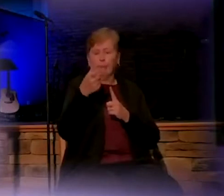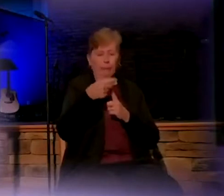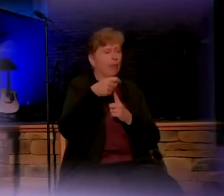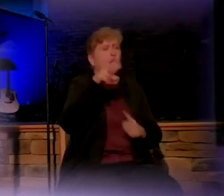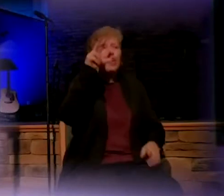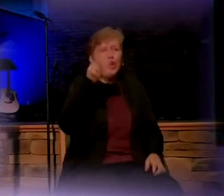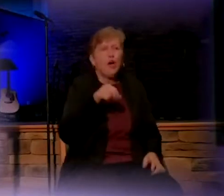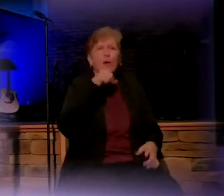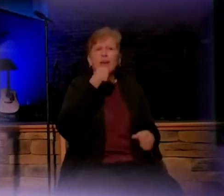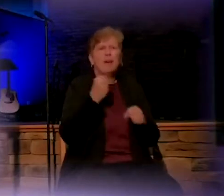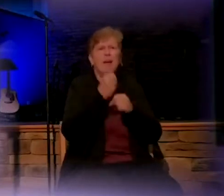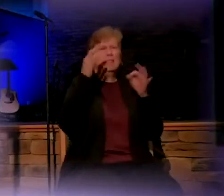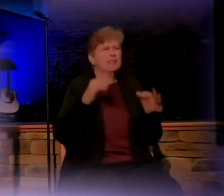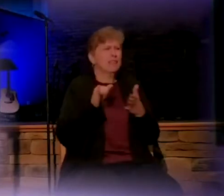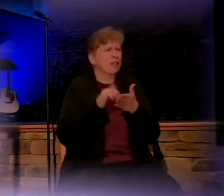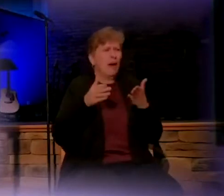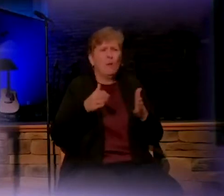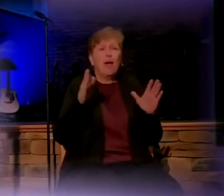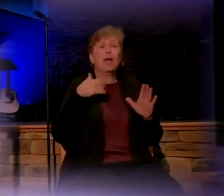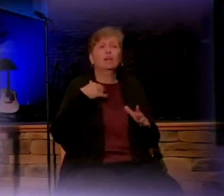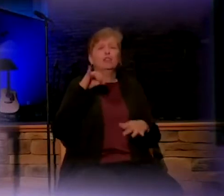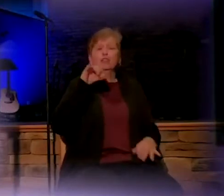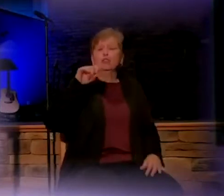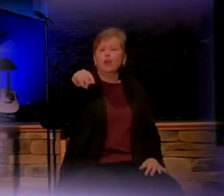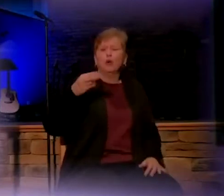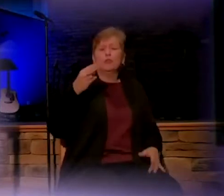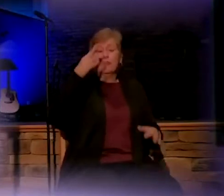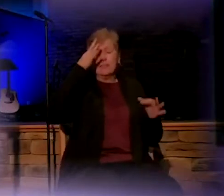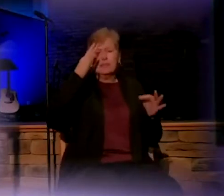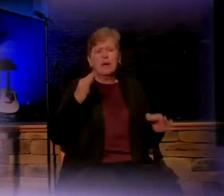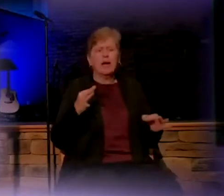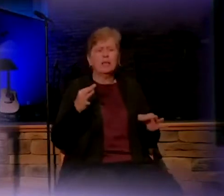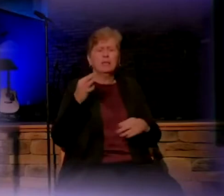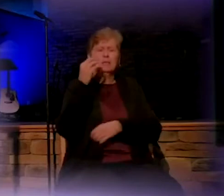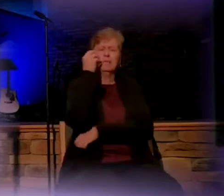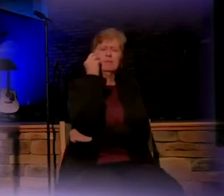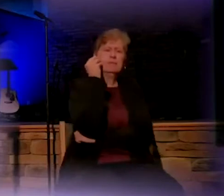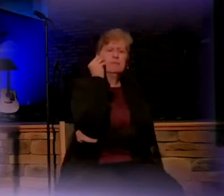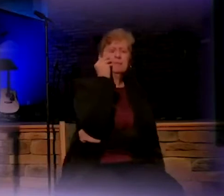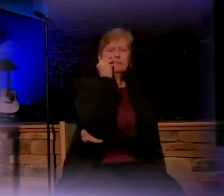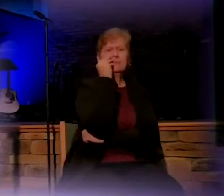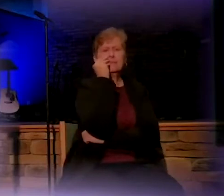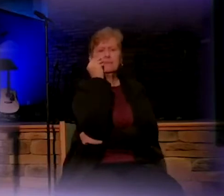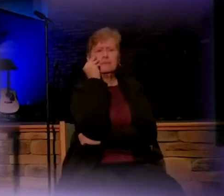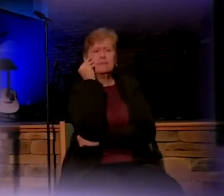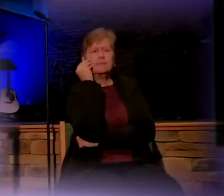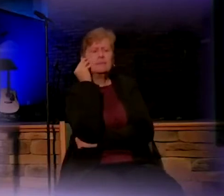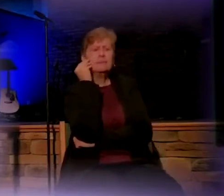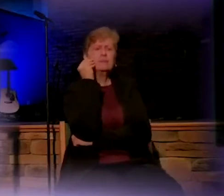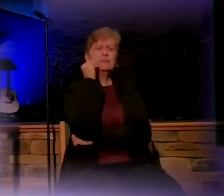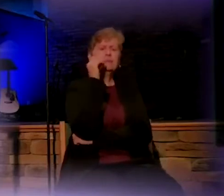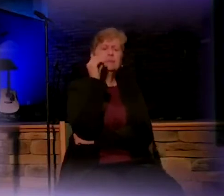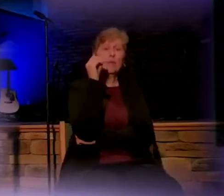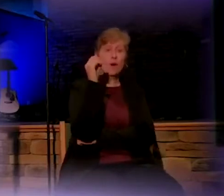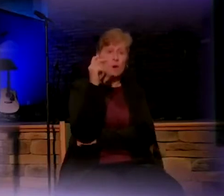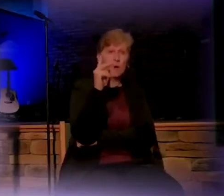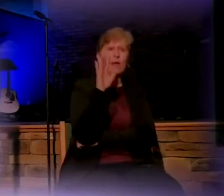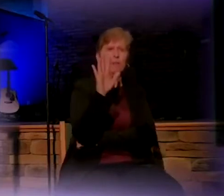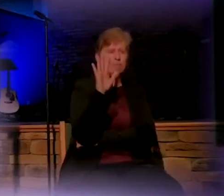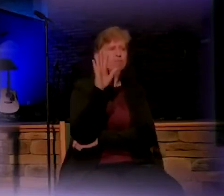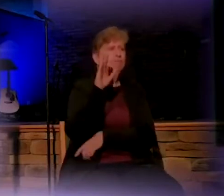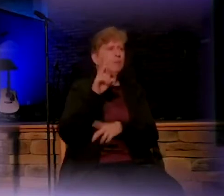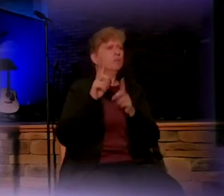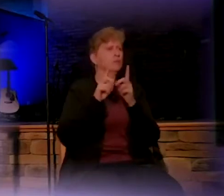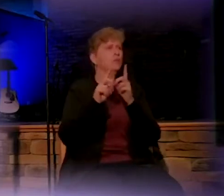When Joseph came to the conclusion and may have said to himself, okay, I'll divorce her